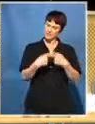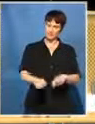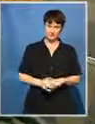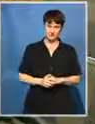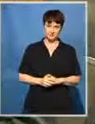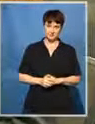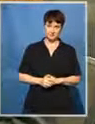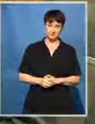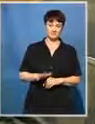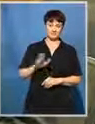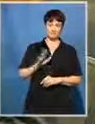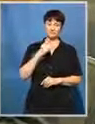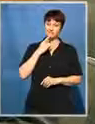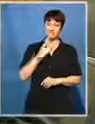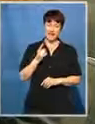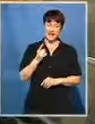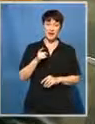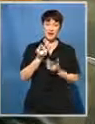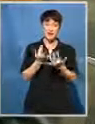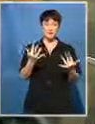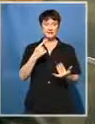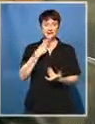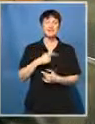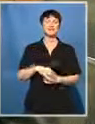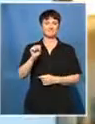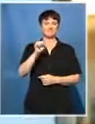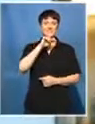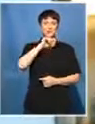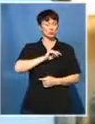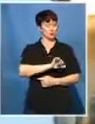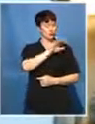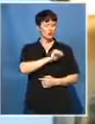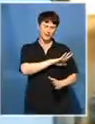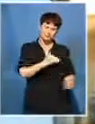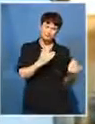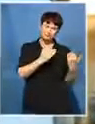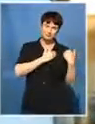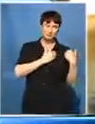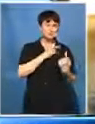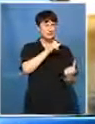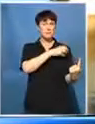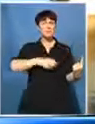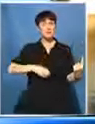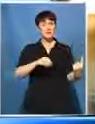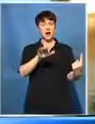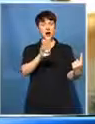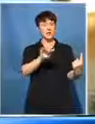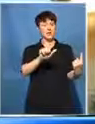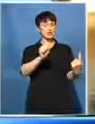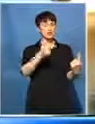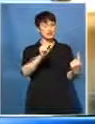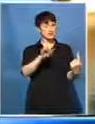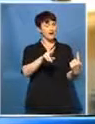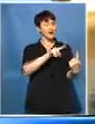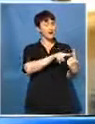parliament believe South Africa should have handed over President al-Bashir. We have evidence that are completely clear. There is no